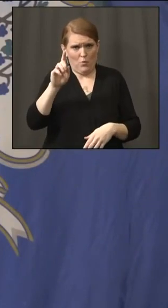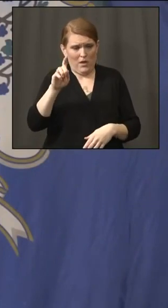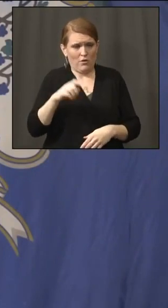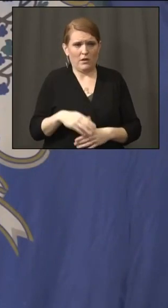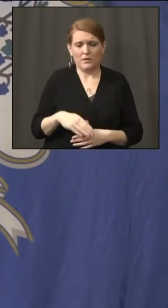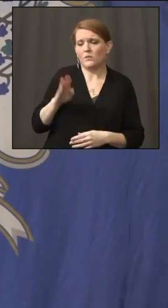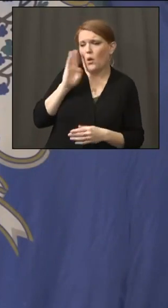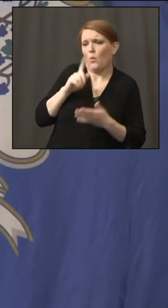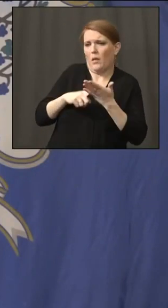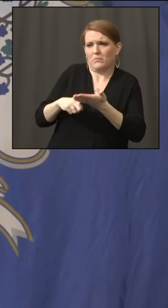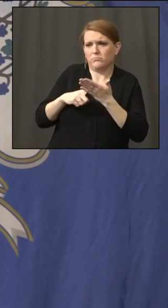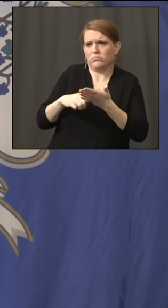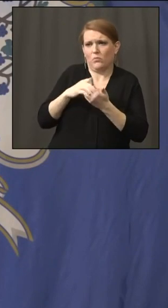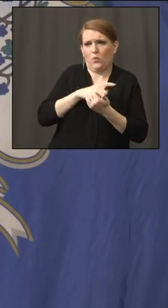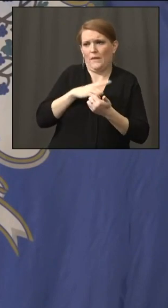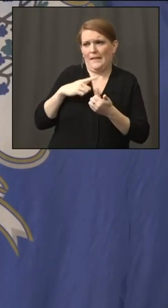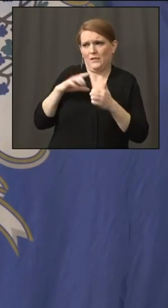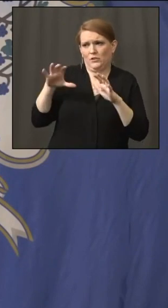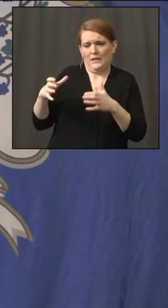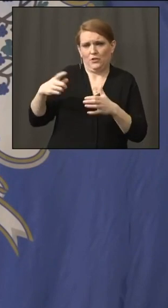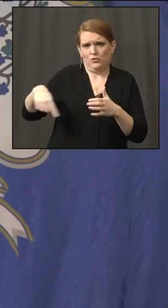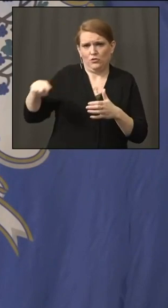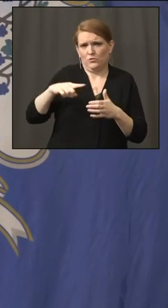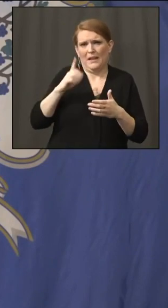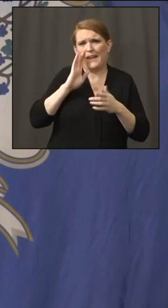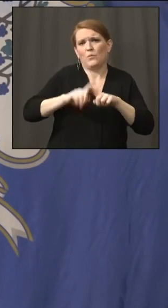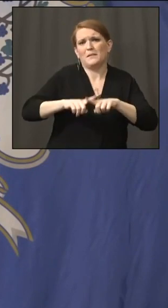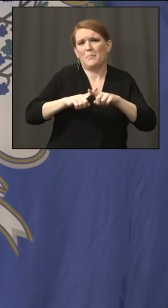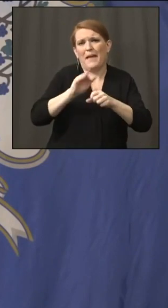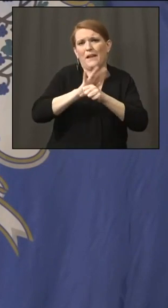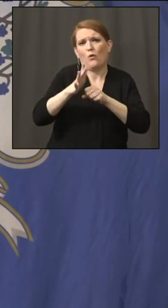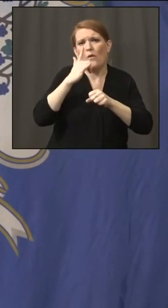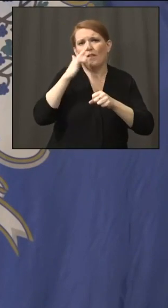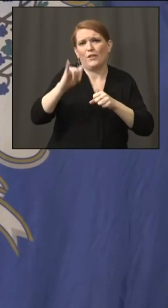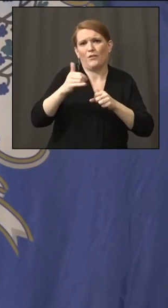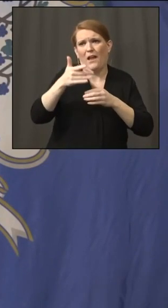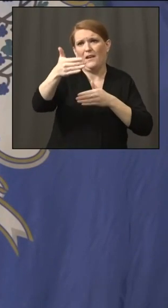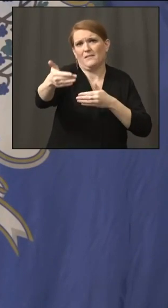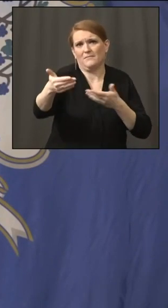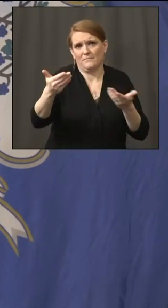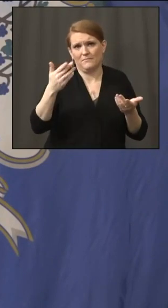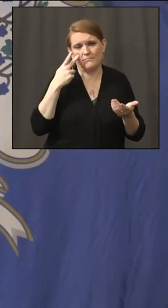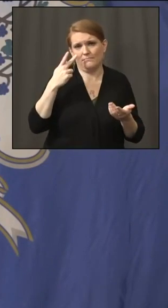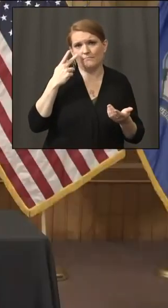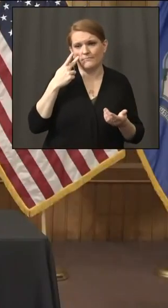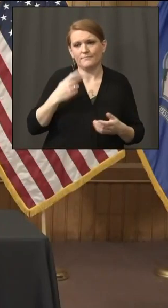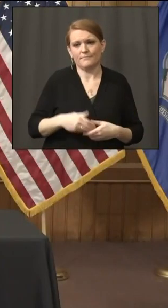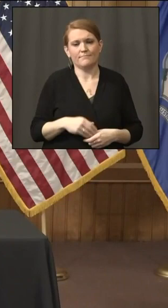where we are in the COVID infection rate a month from now. Okay. All right. Thanks, everybody.